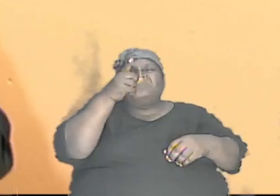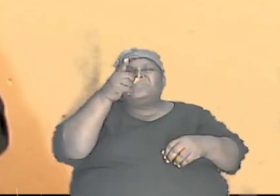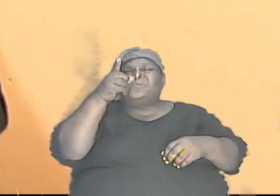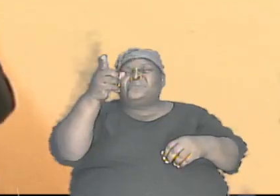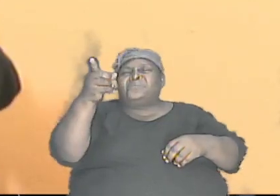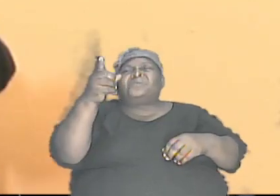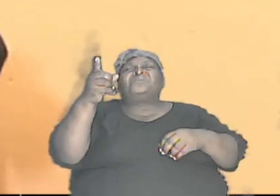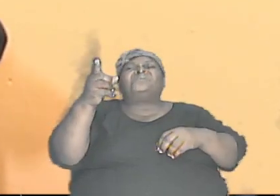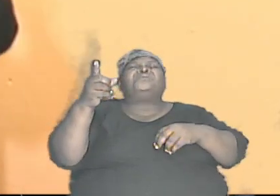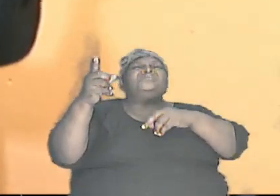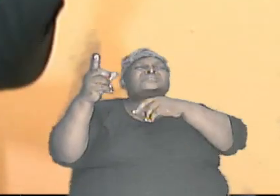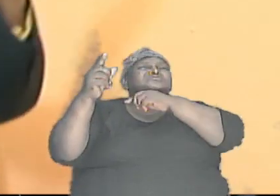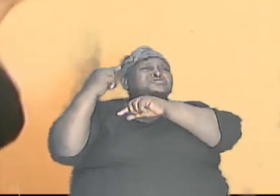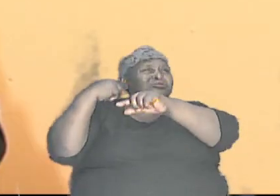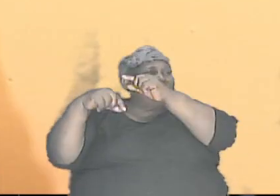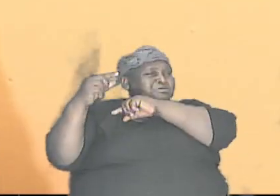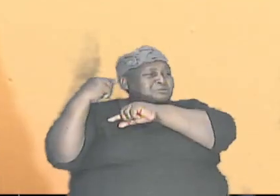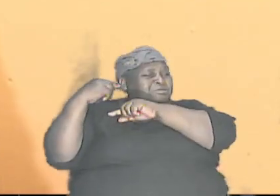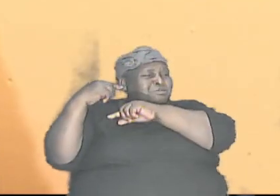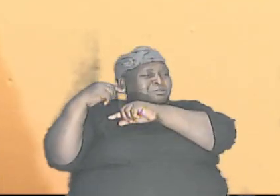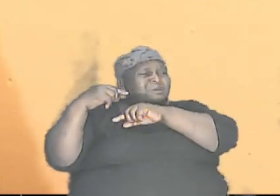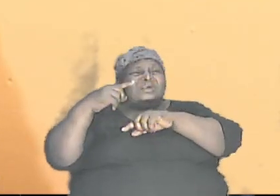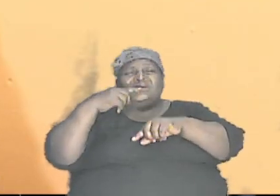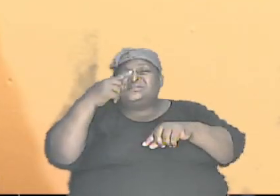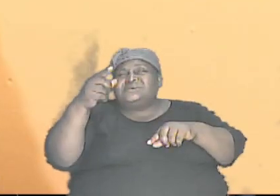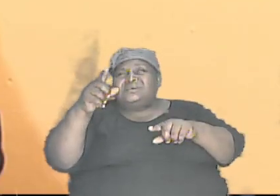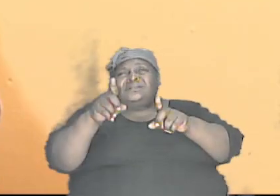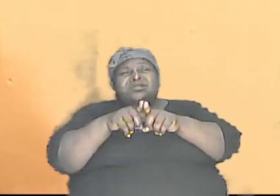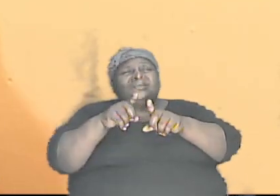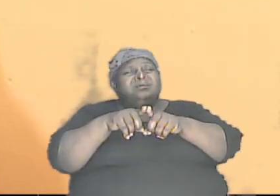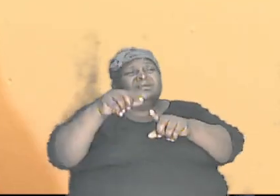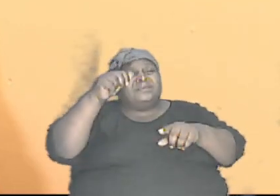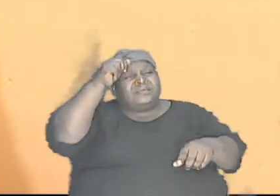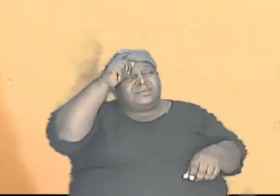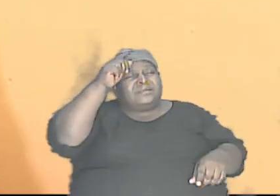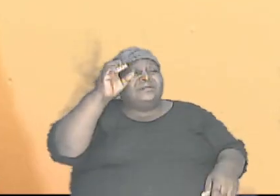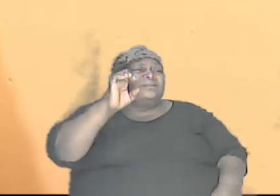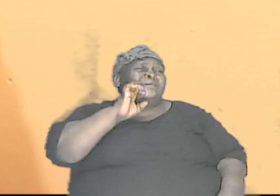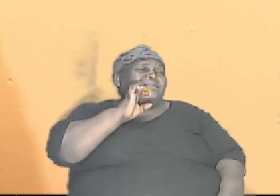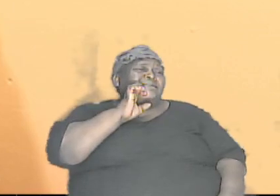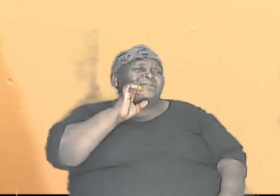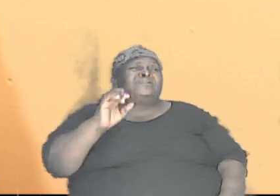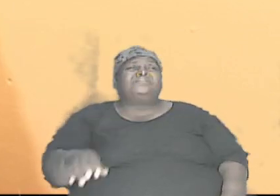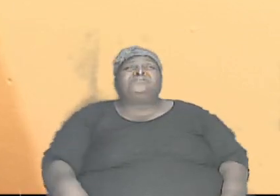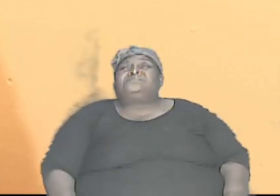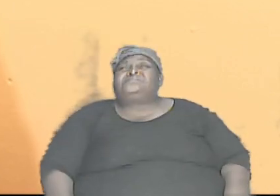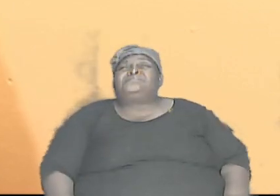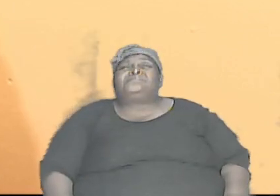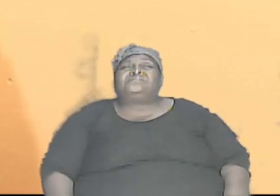us say, this is at the beginning when it was Adam and Eve. We could call that parents Adam and Eve.